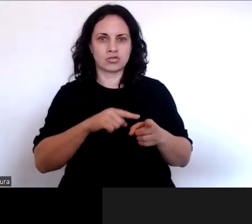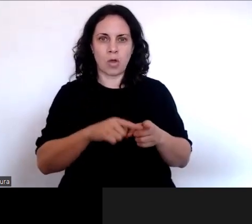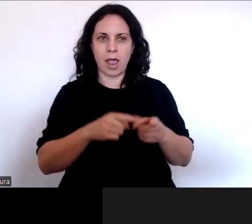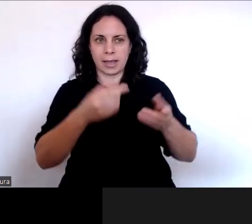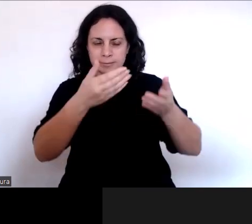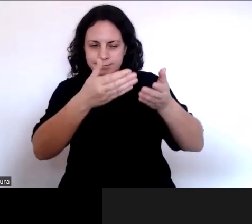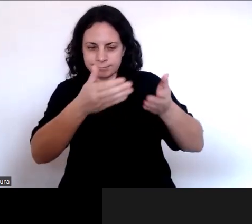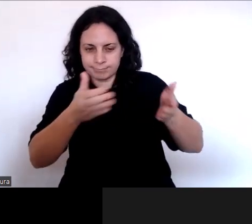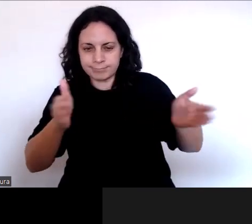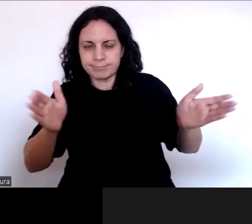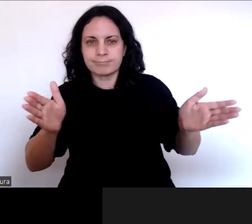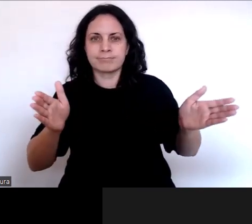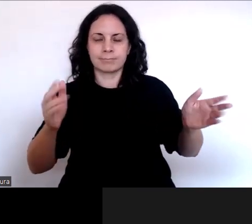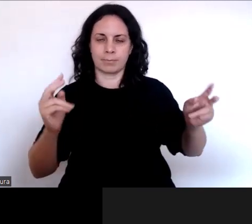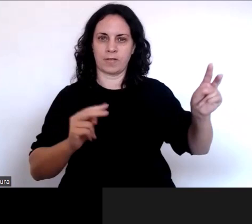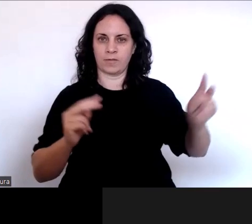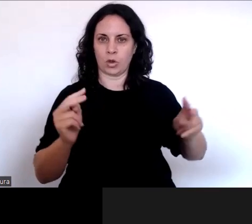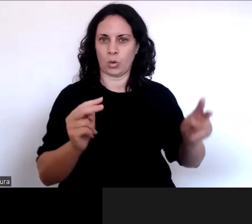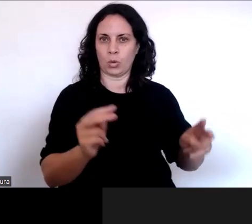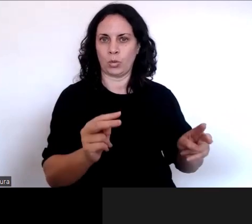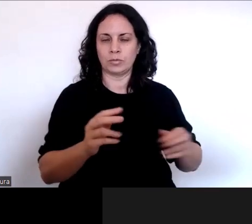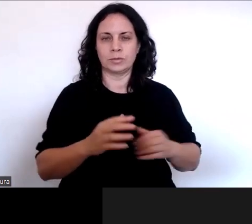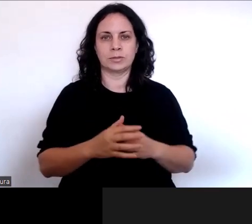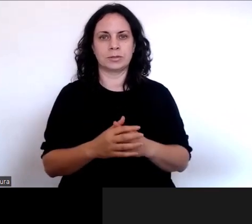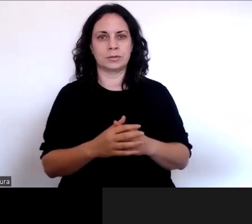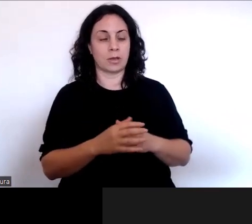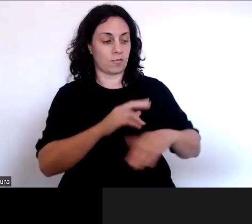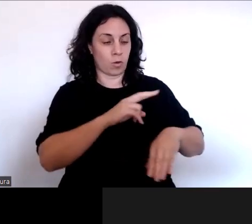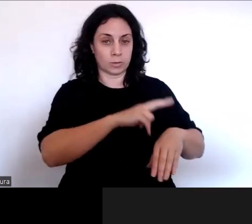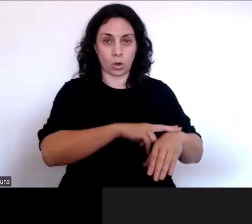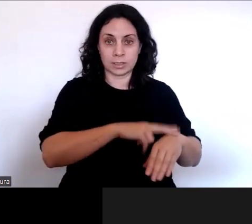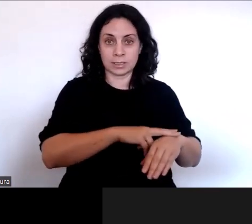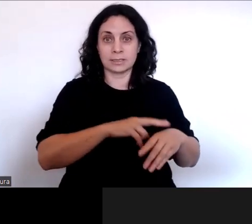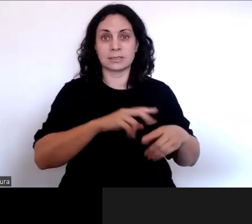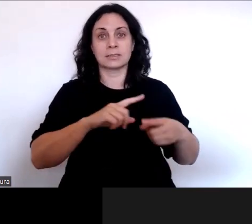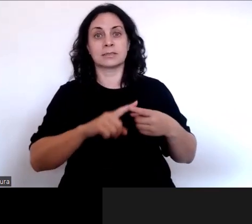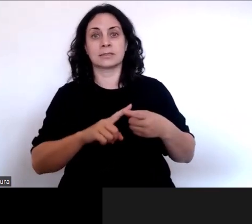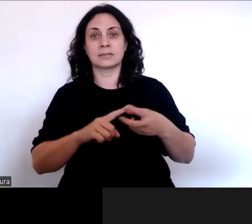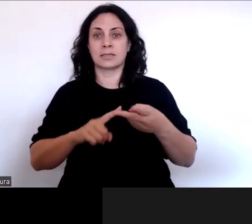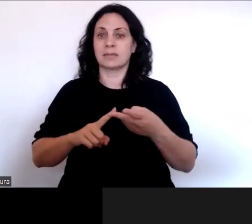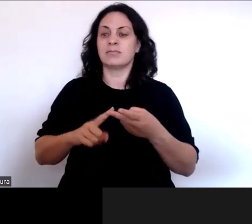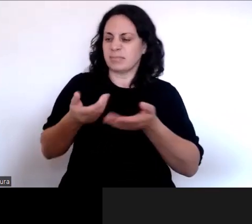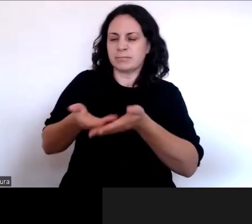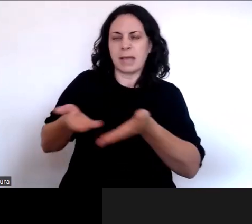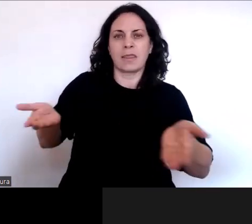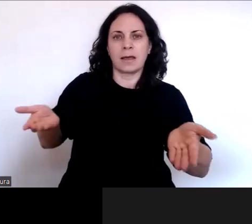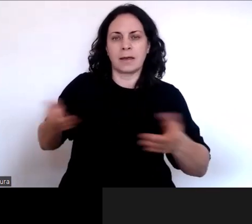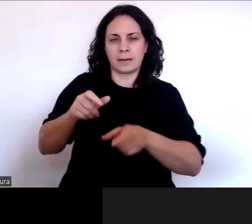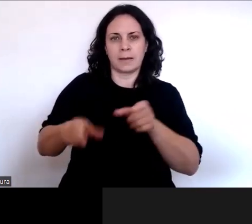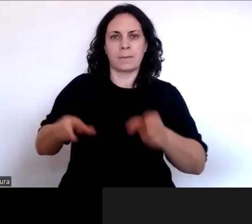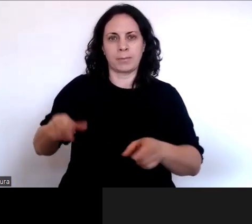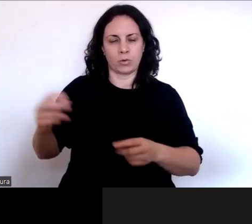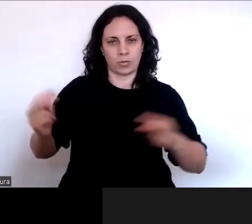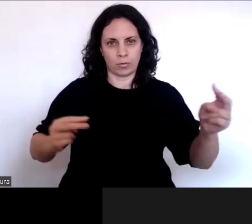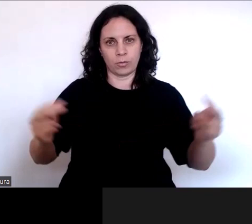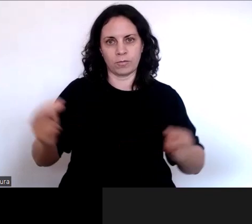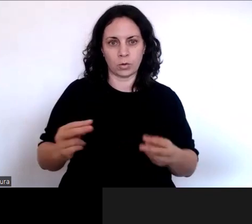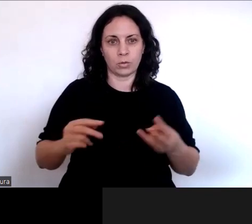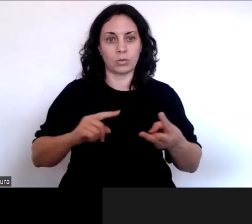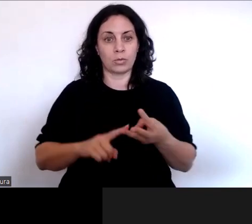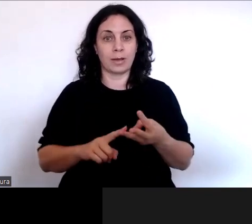from from doctors, as well as people who aren't doctors and even some lawyers.